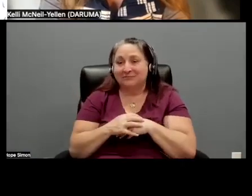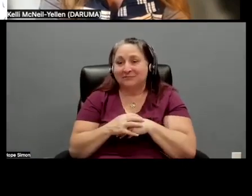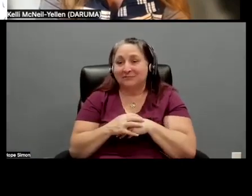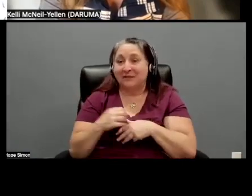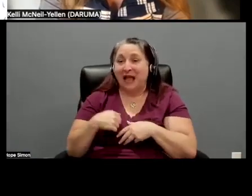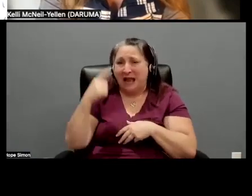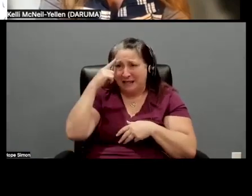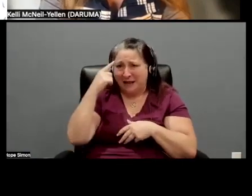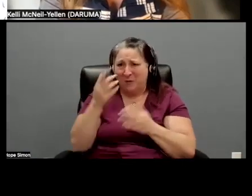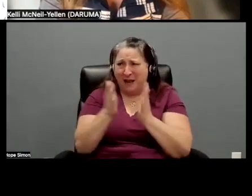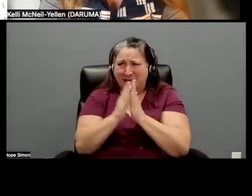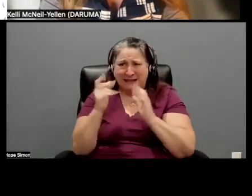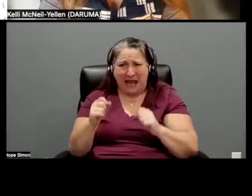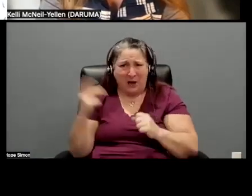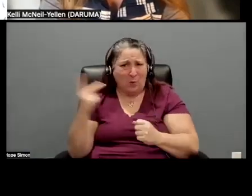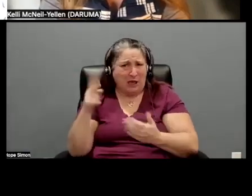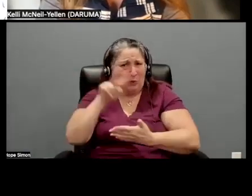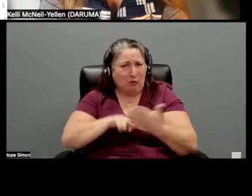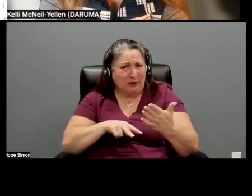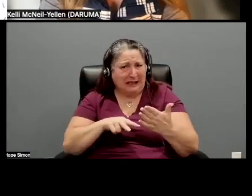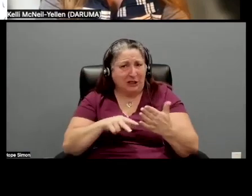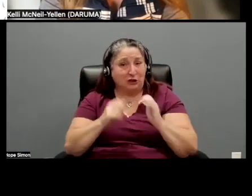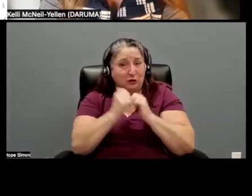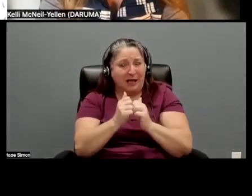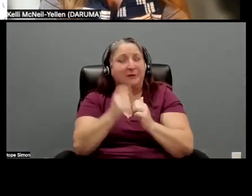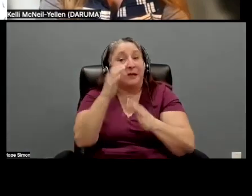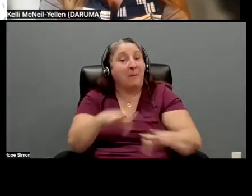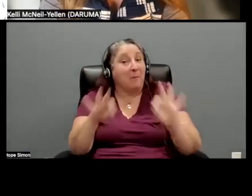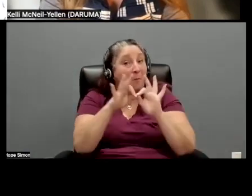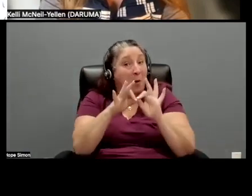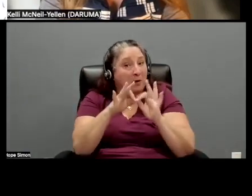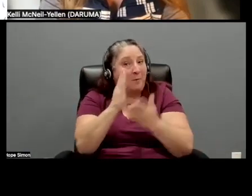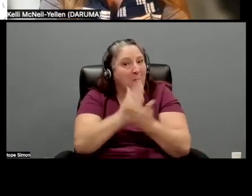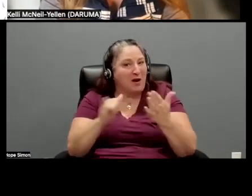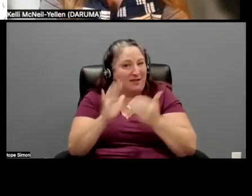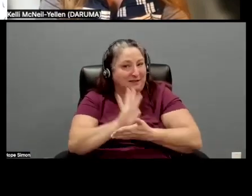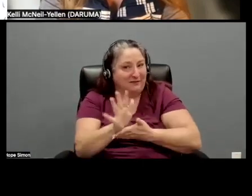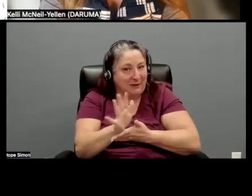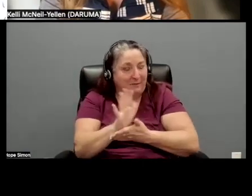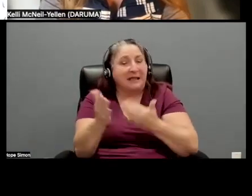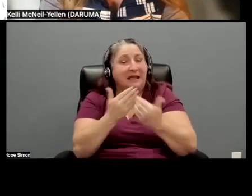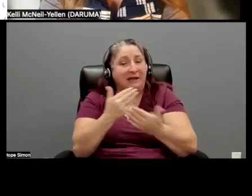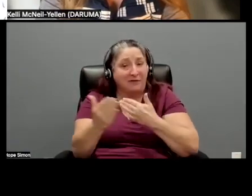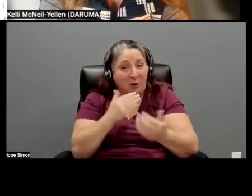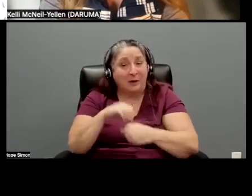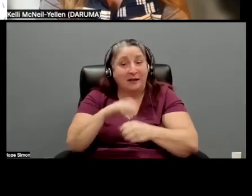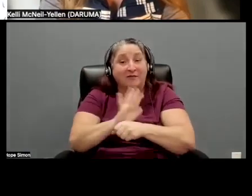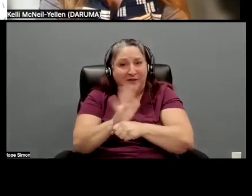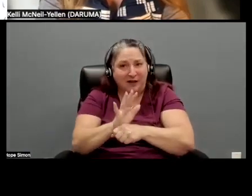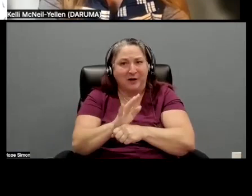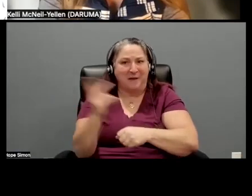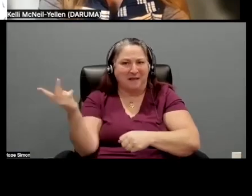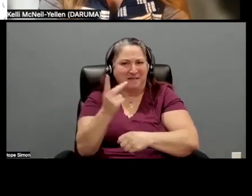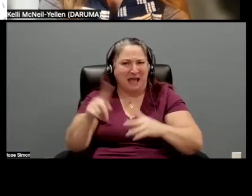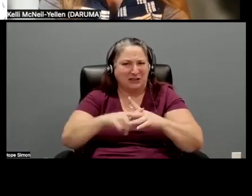we could read together. And an important twist in this film is although if they, they start out as adversaries